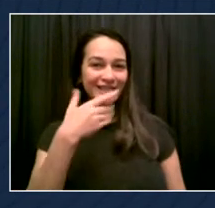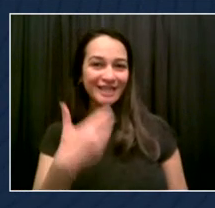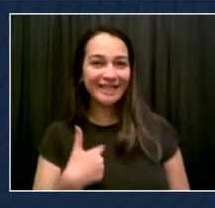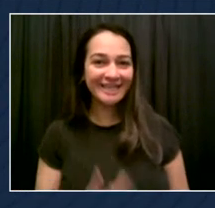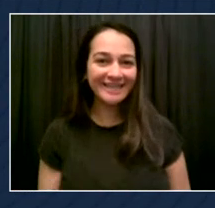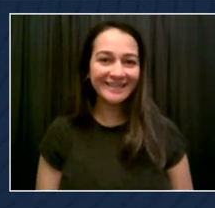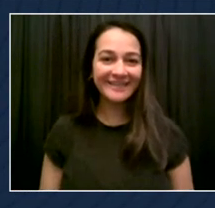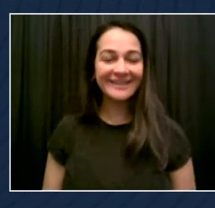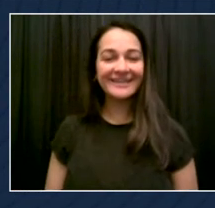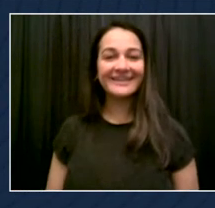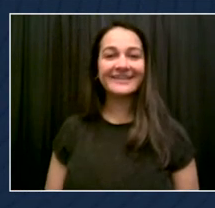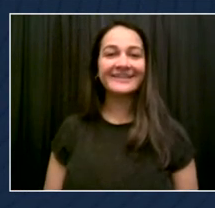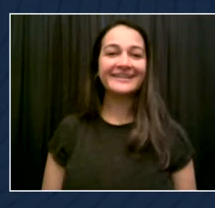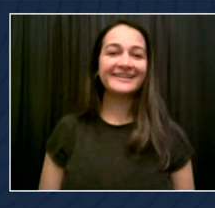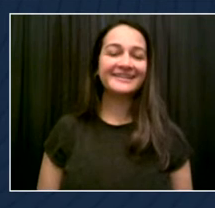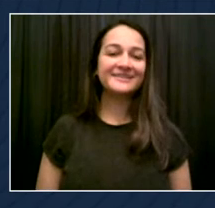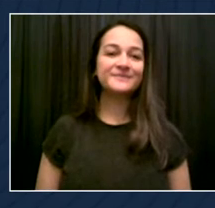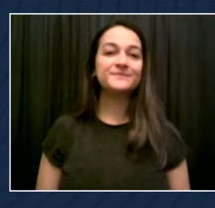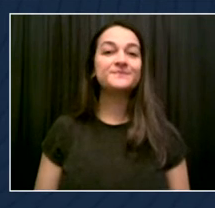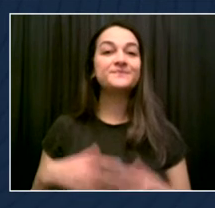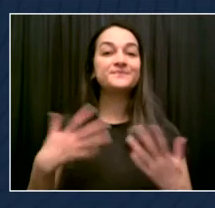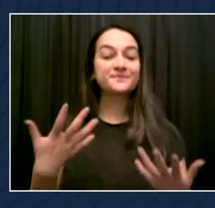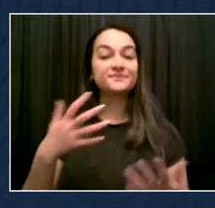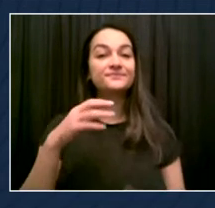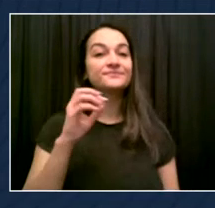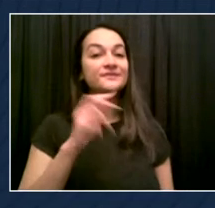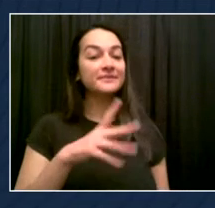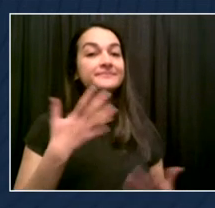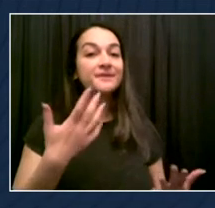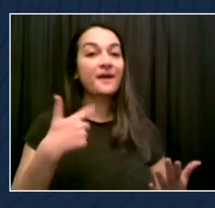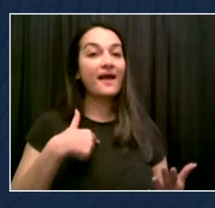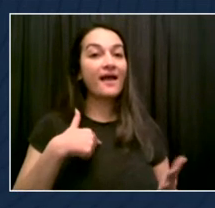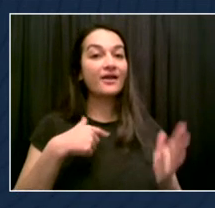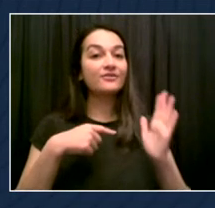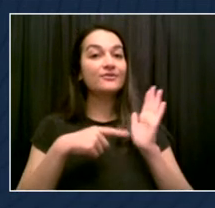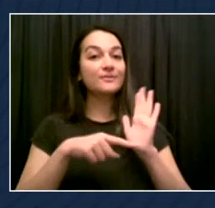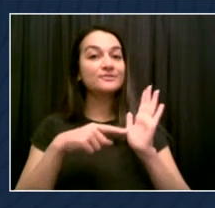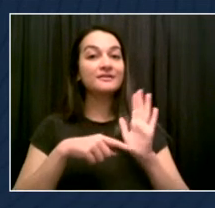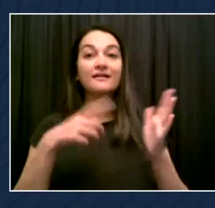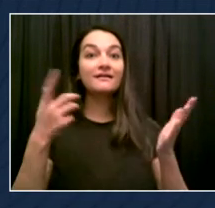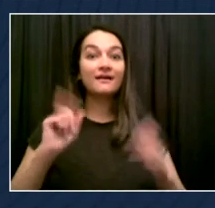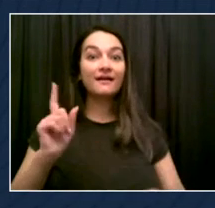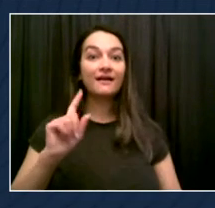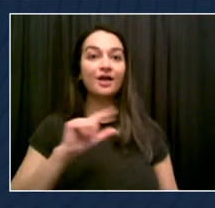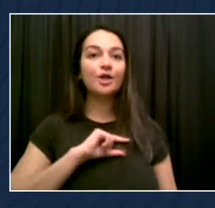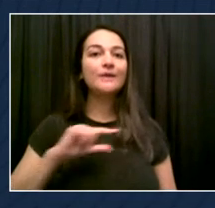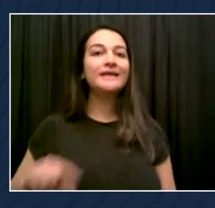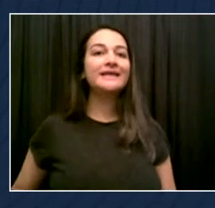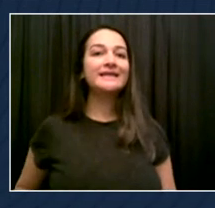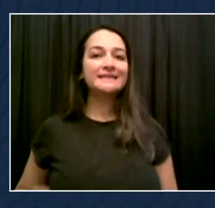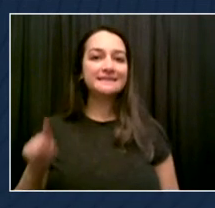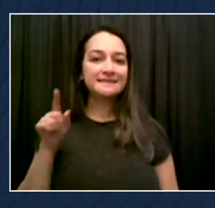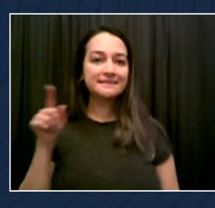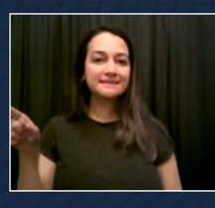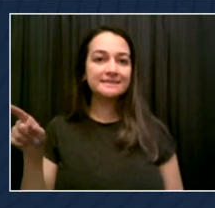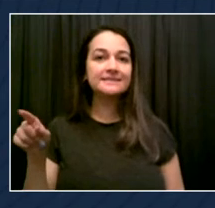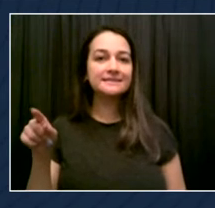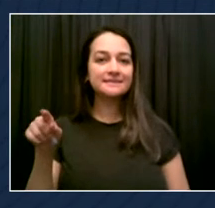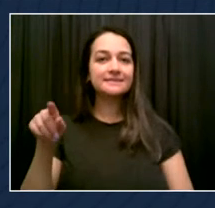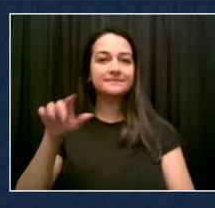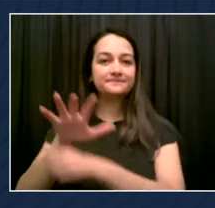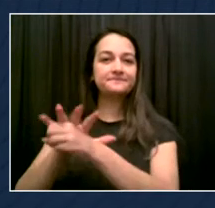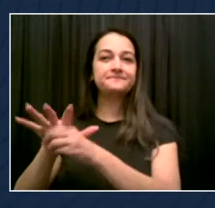Southeast Queens, the area that did the second highest amount of dying at one point in the entire